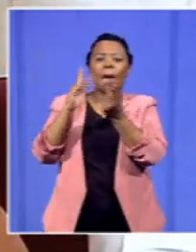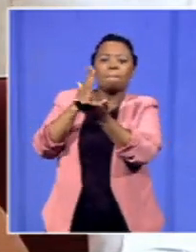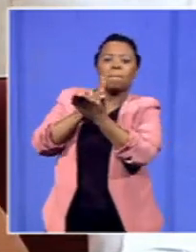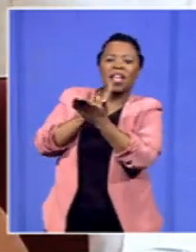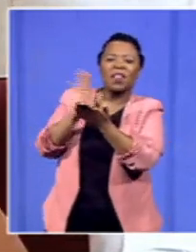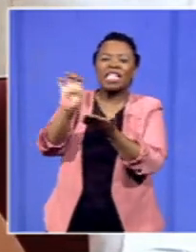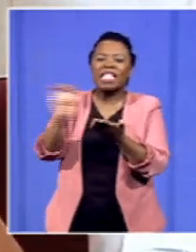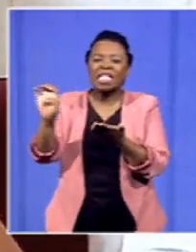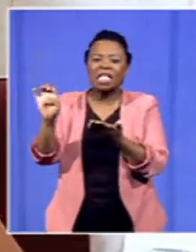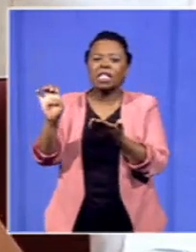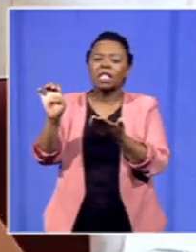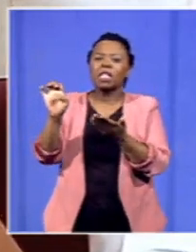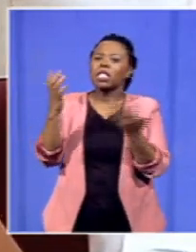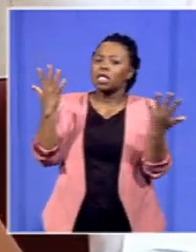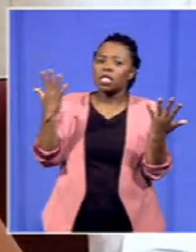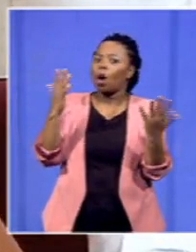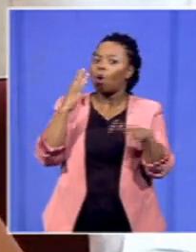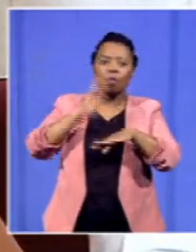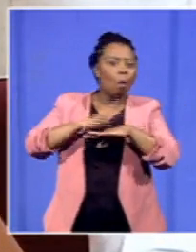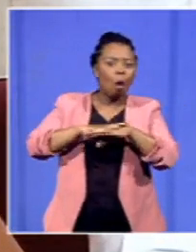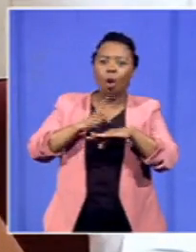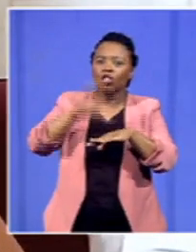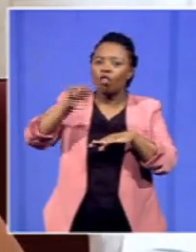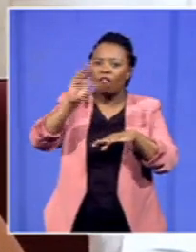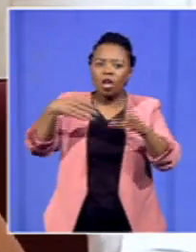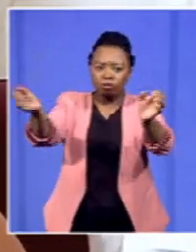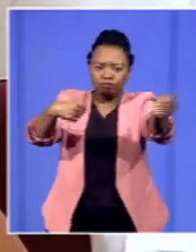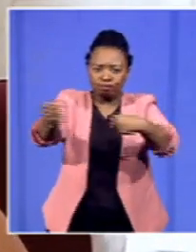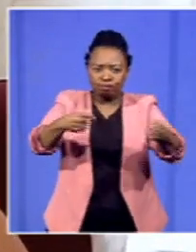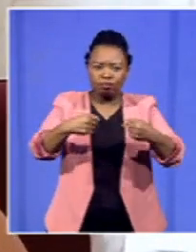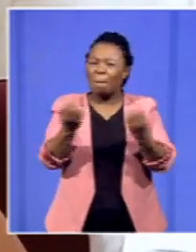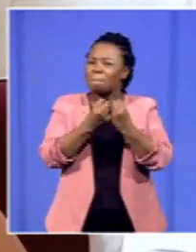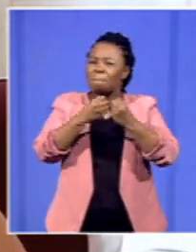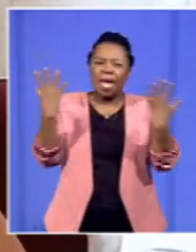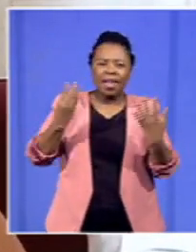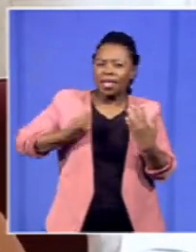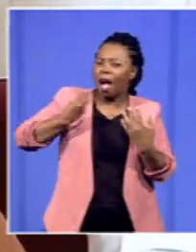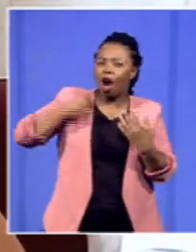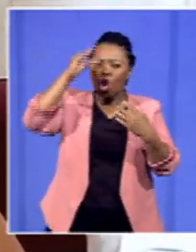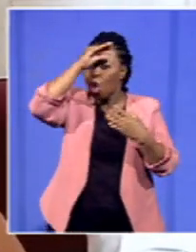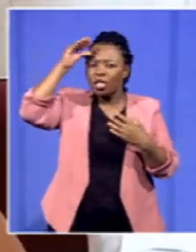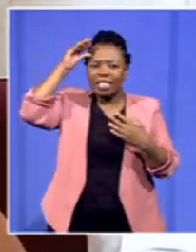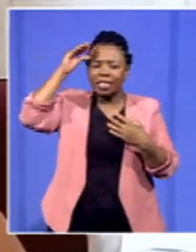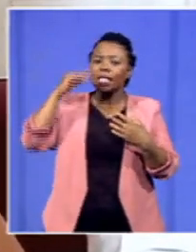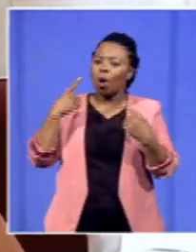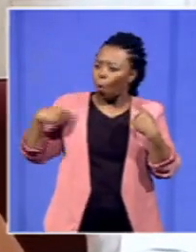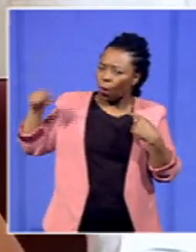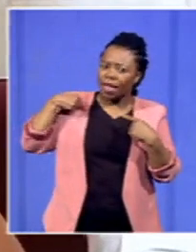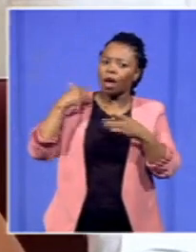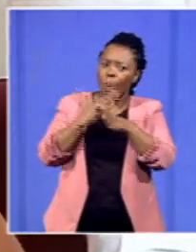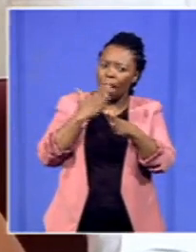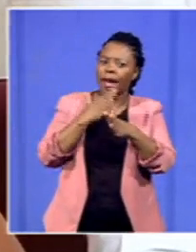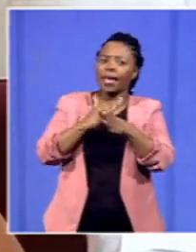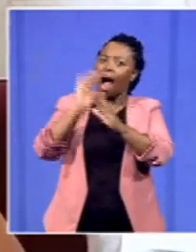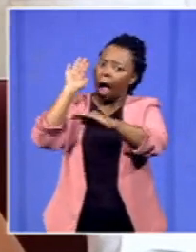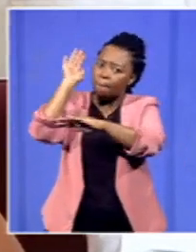they are actively recruiting in South Africa we've got many young nurses people that we ourselves have gone to school with who are working abroad